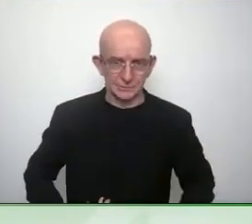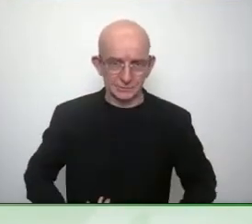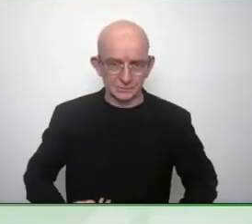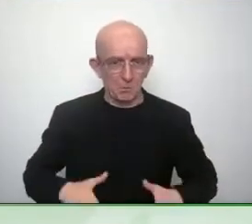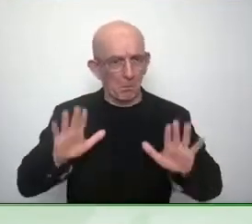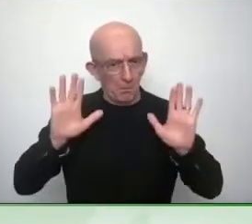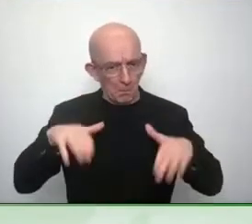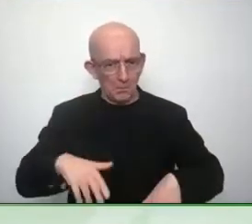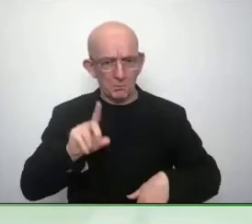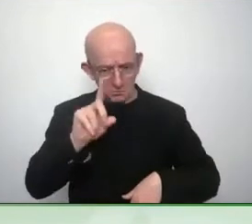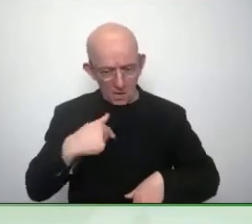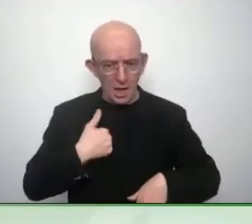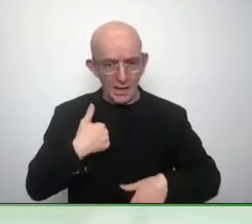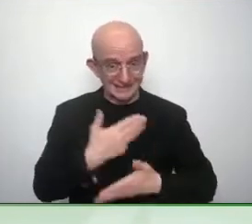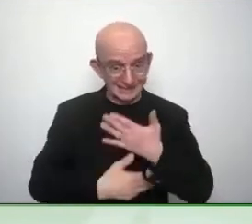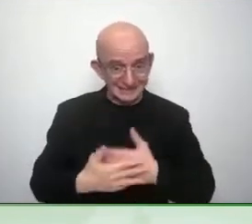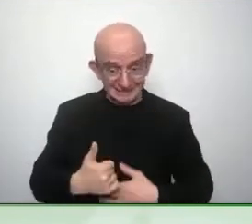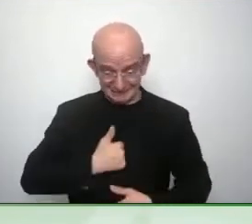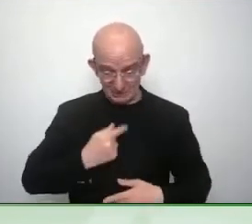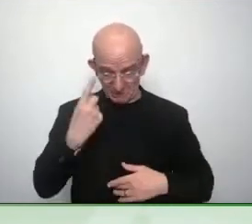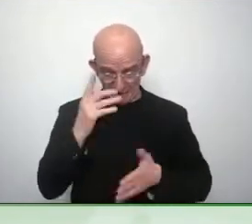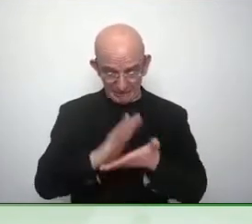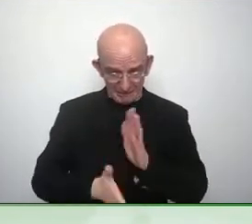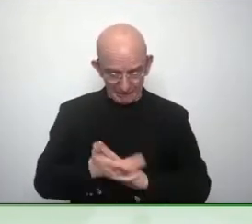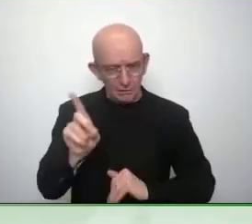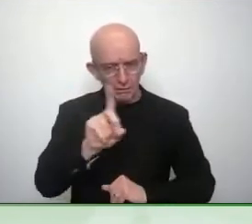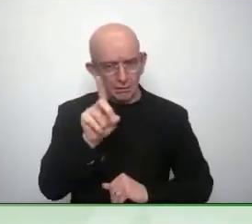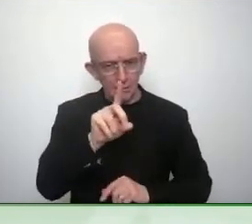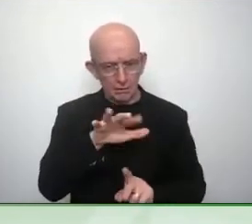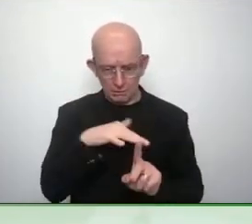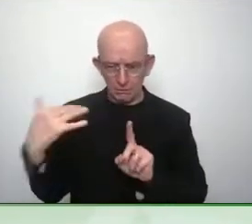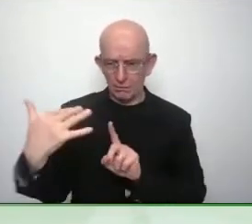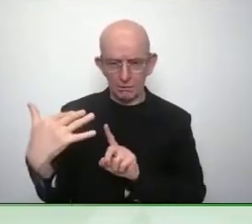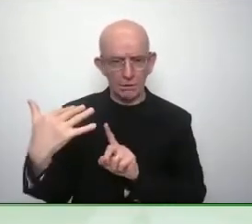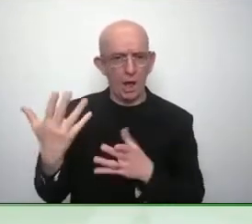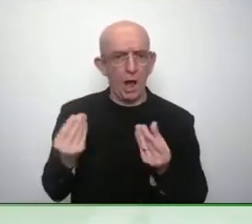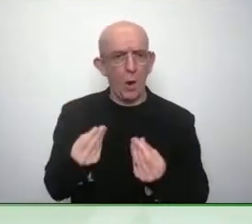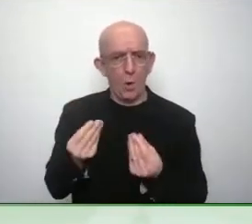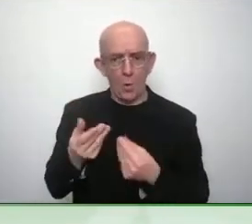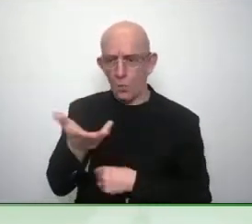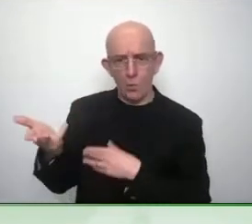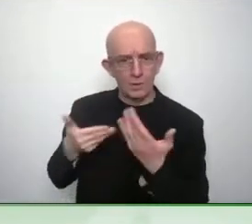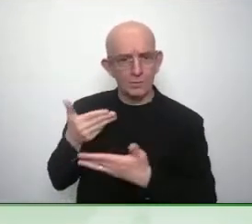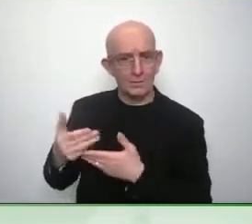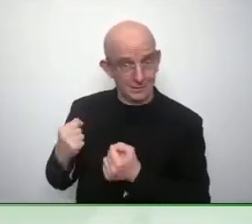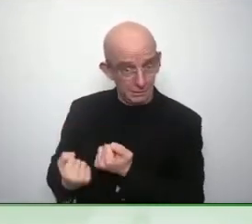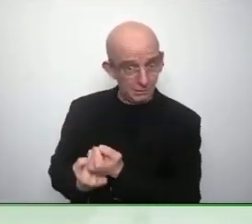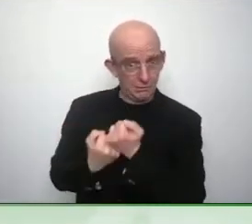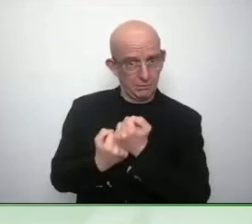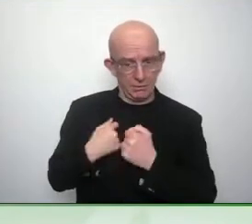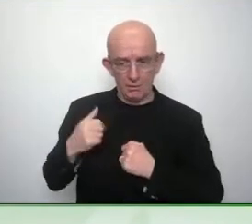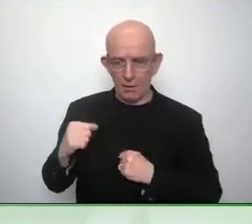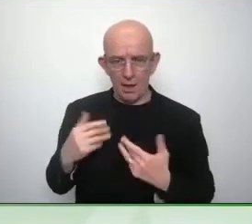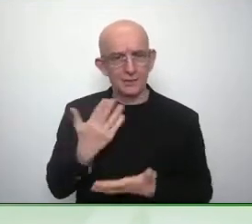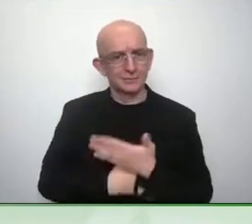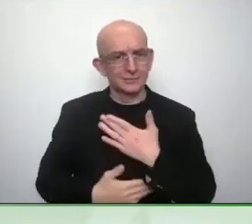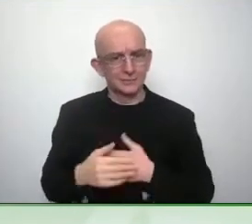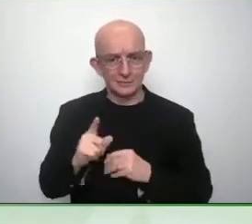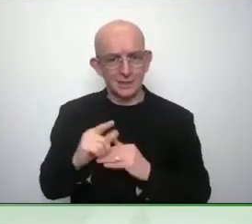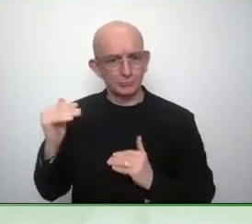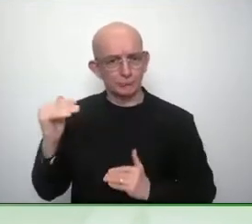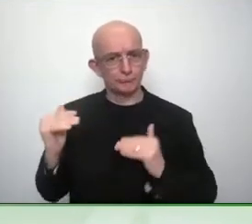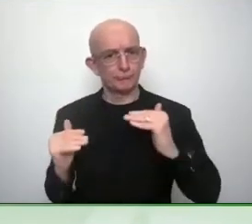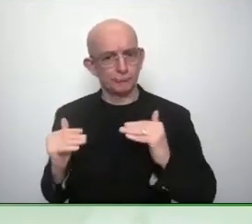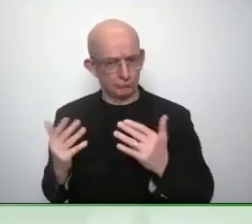family is so messed up she's daughter with down syndrome her husband has dementia she has adhd or do you say she's got a normal family